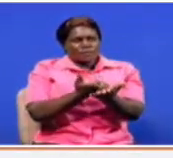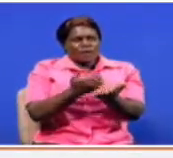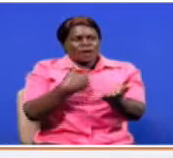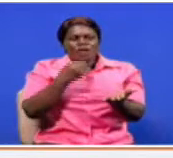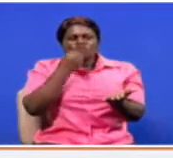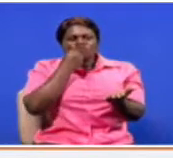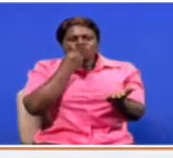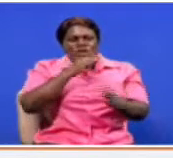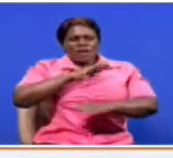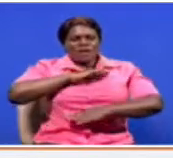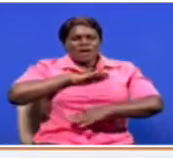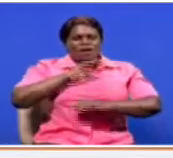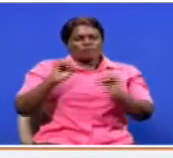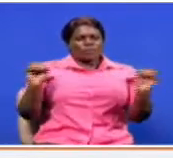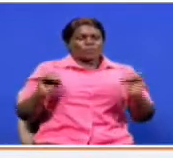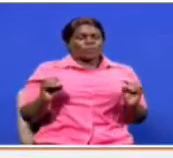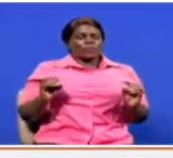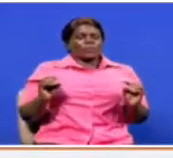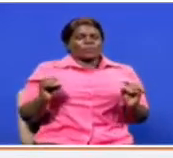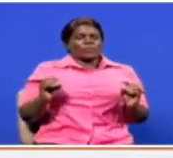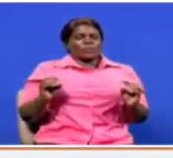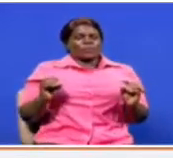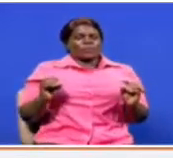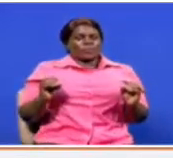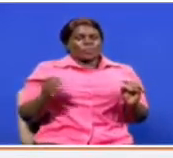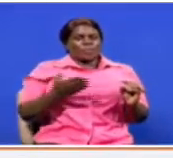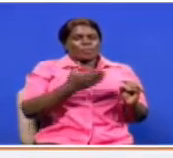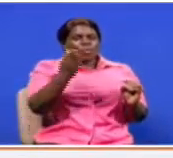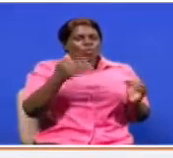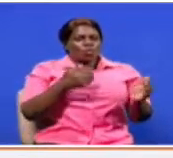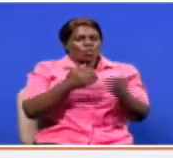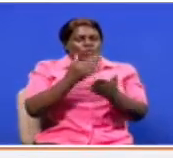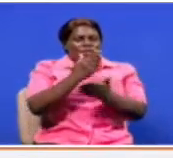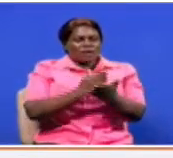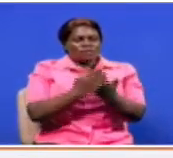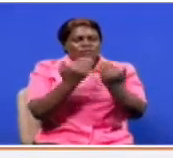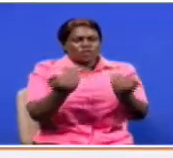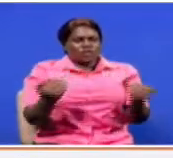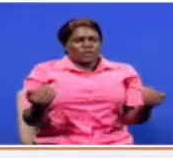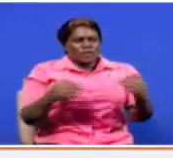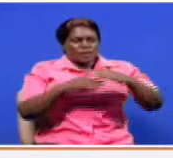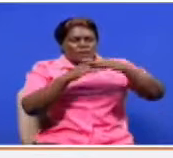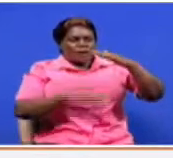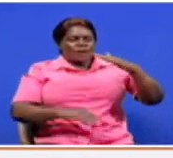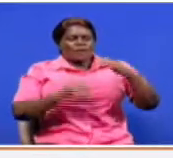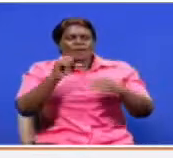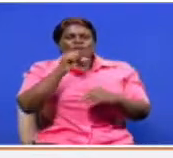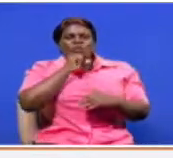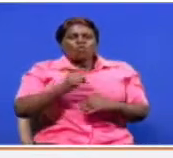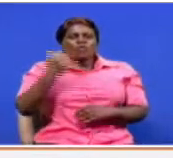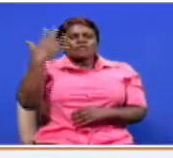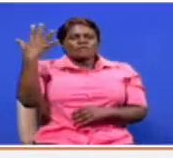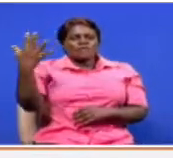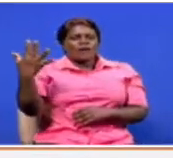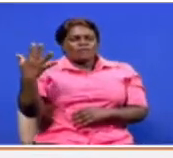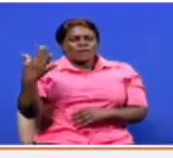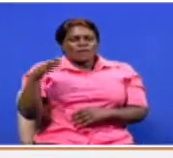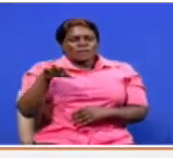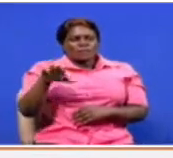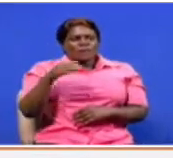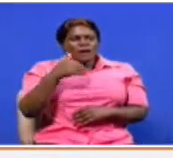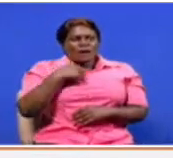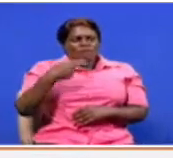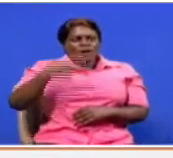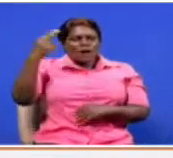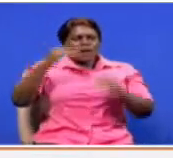food insecure and then close to half of children under five years are stunted. So there is high